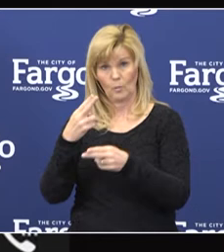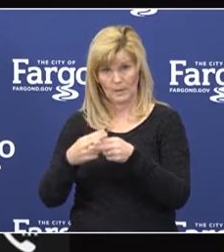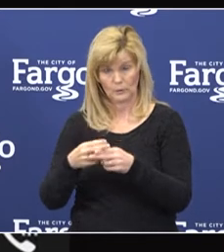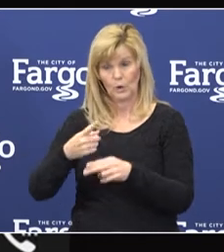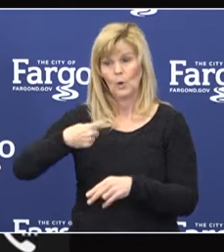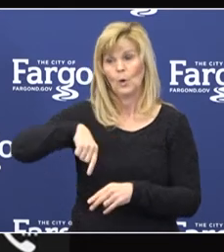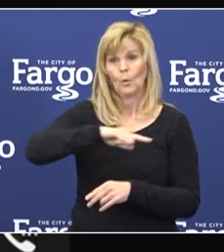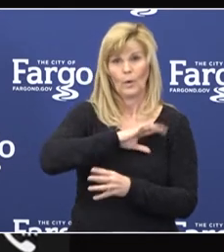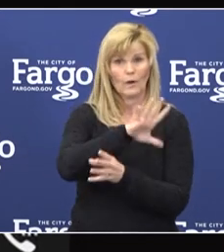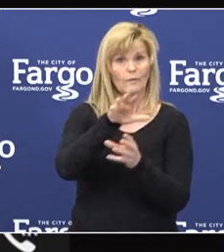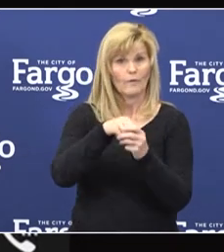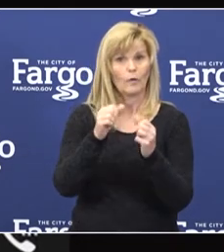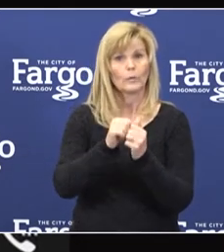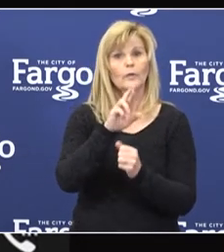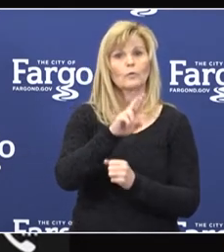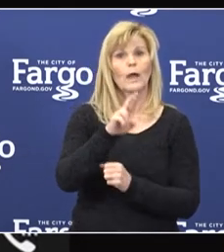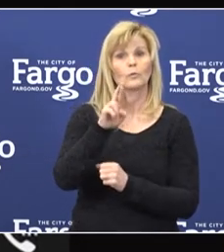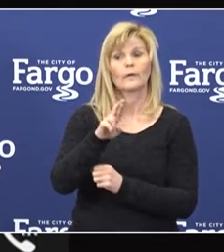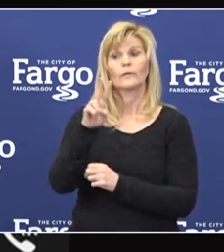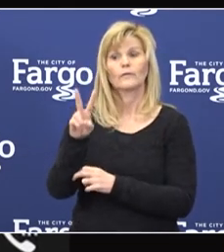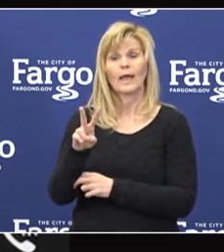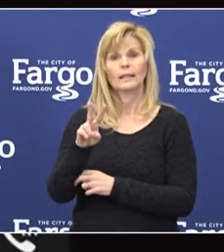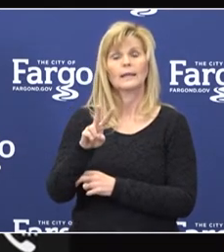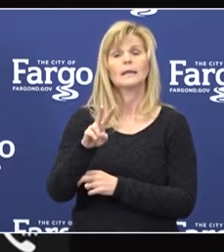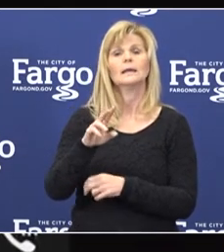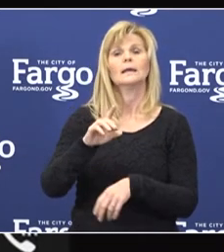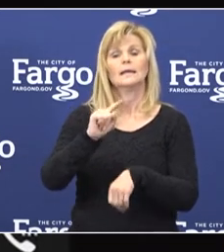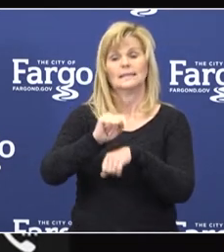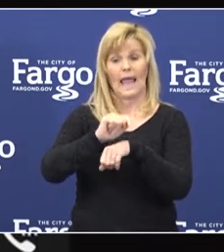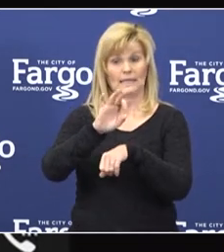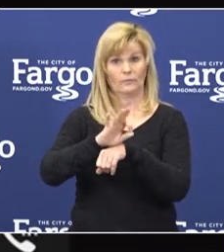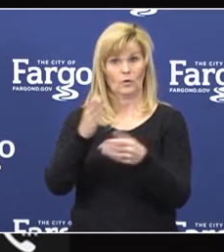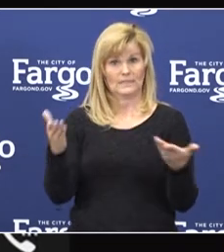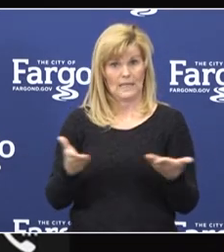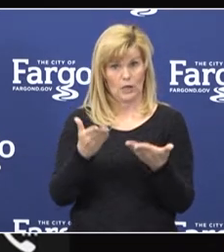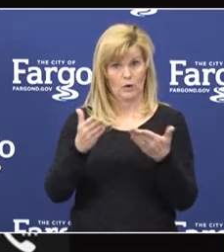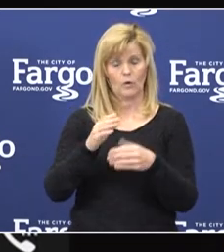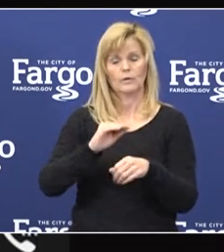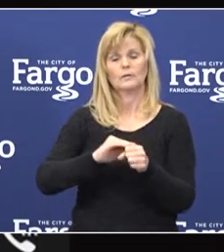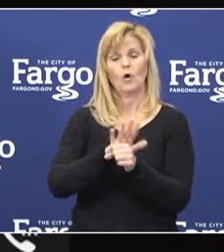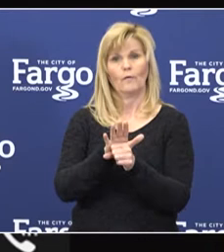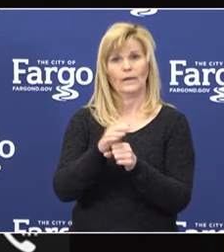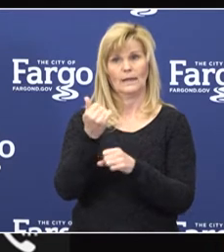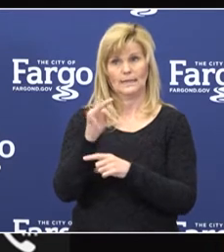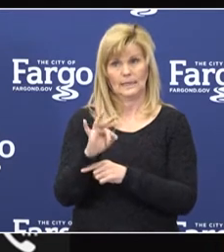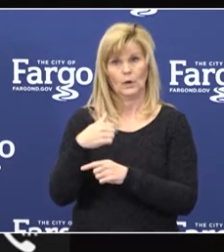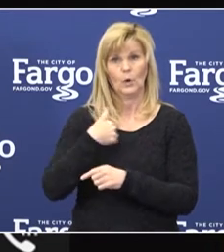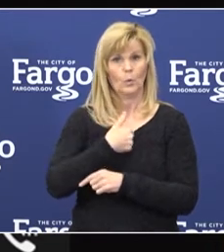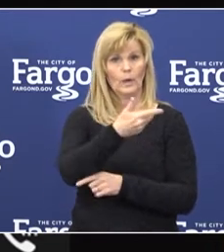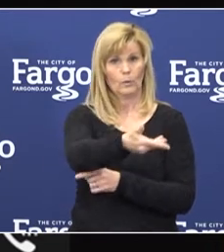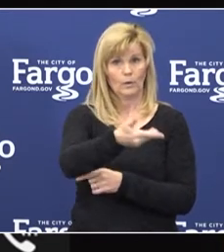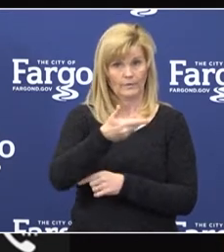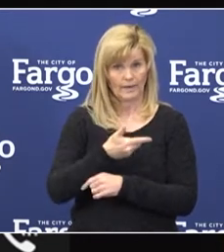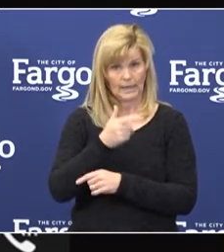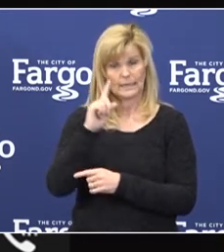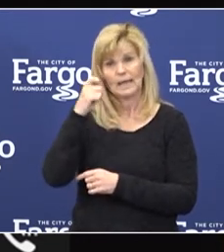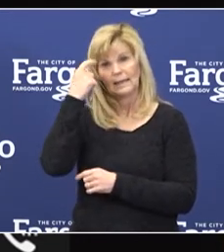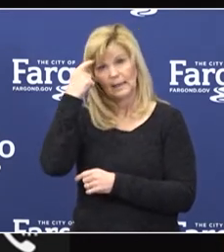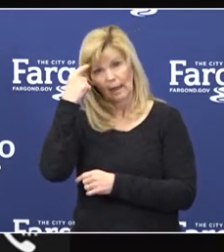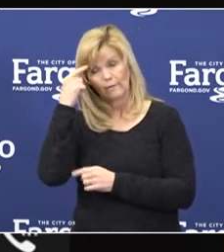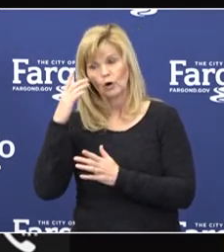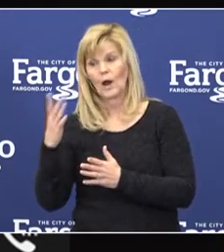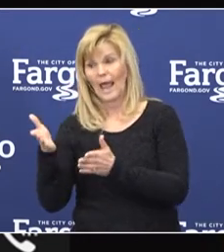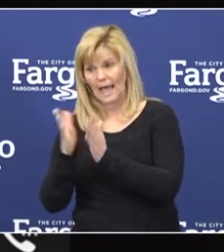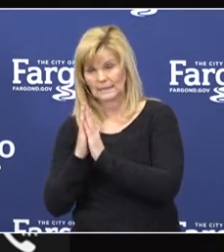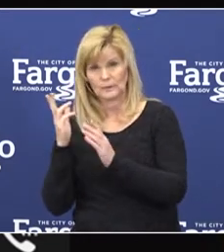the Red River Valley COVID Task Force group. We were invited by Mayor Mahoney and the governor's office to join this